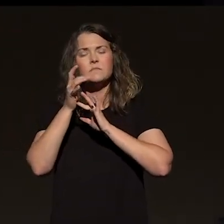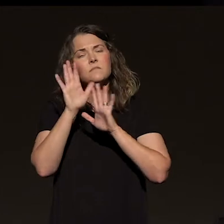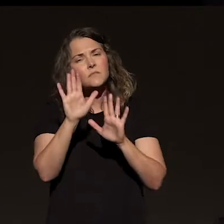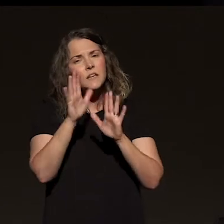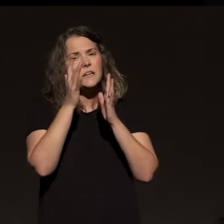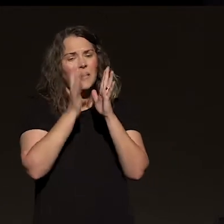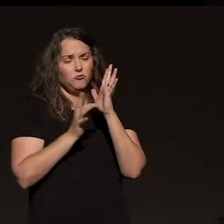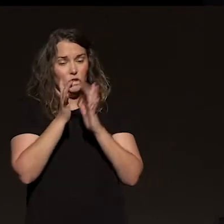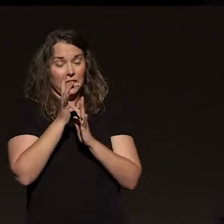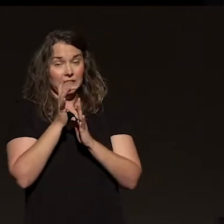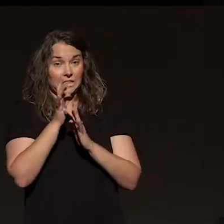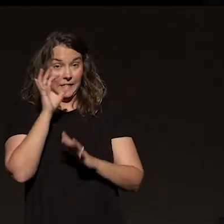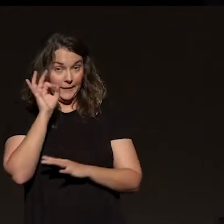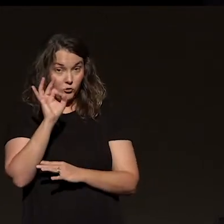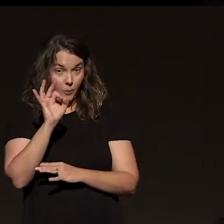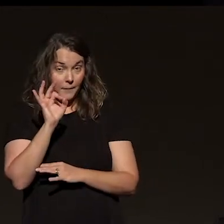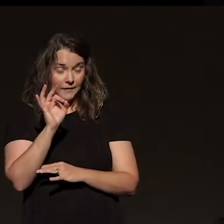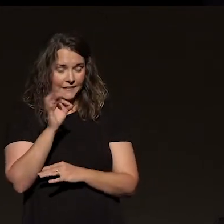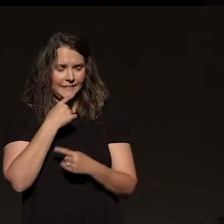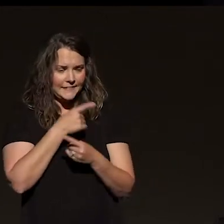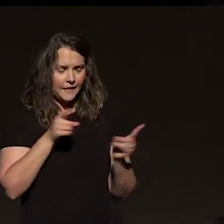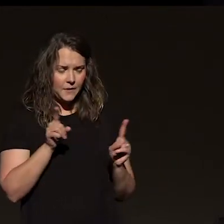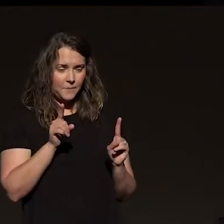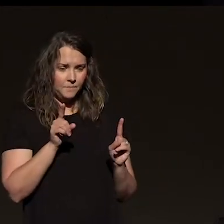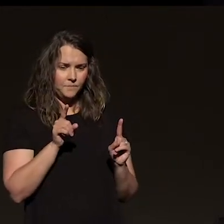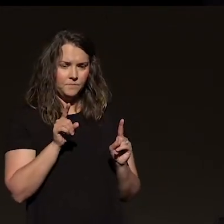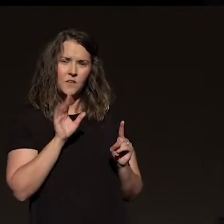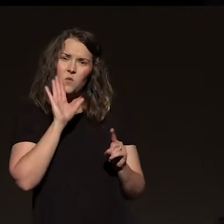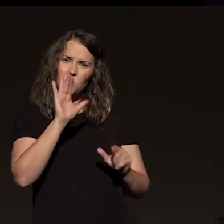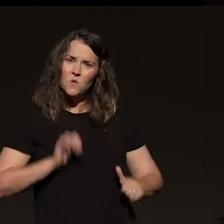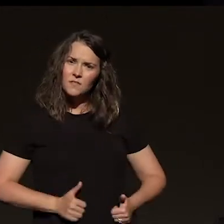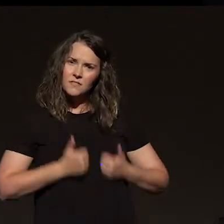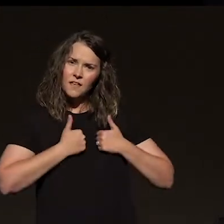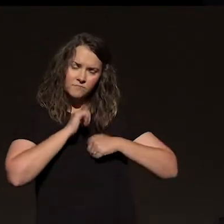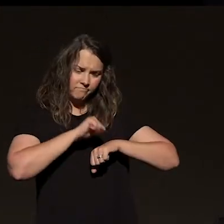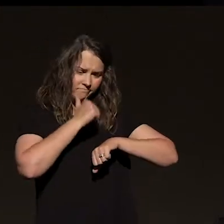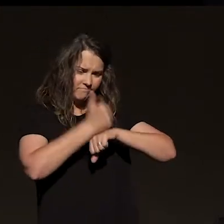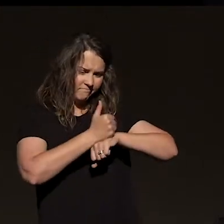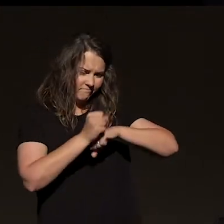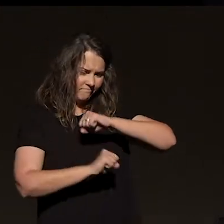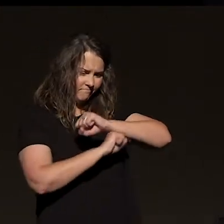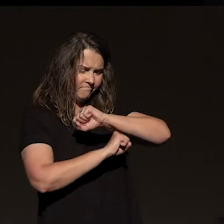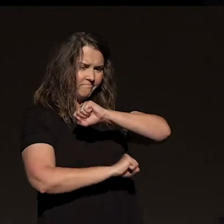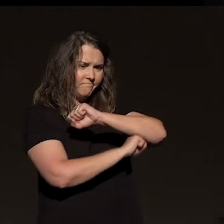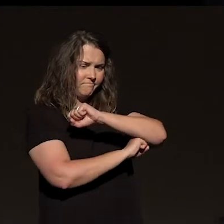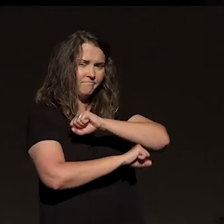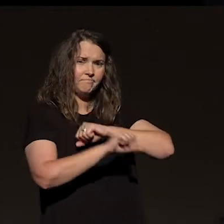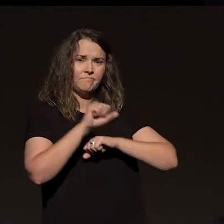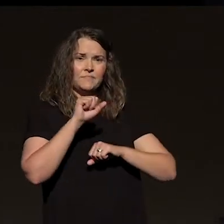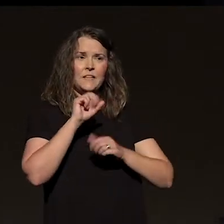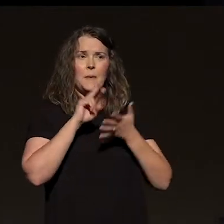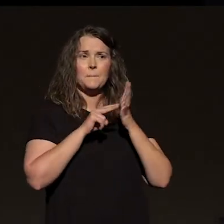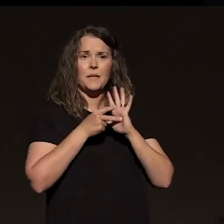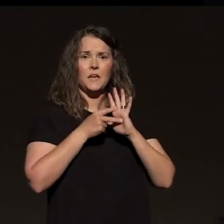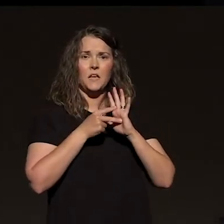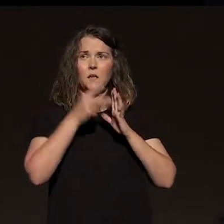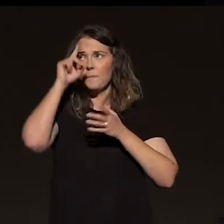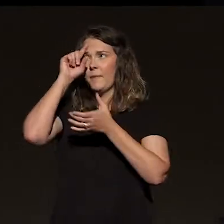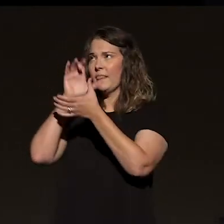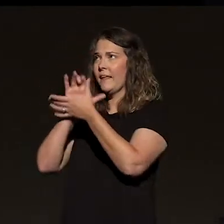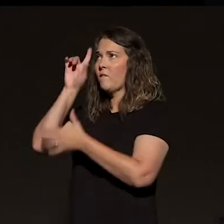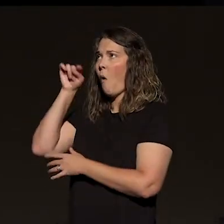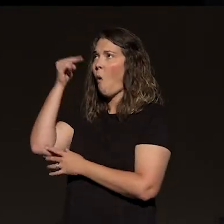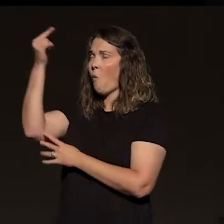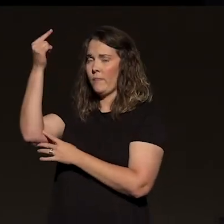making in the Sermon on the Mount. He's not saying build your life on the rock, i.e., just believe in me. Just